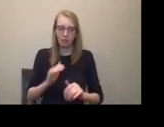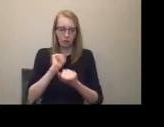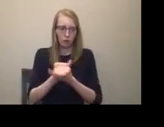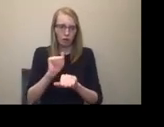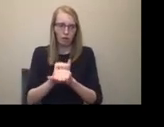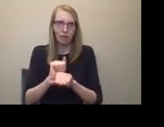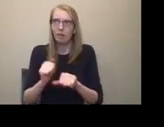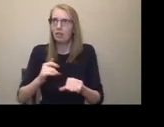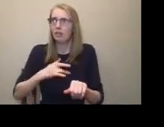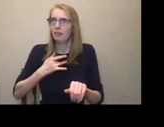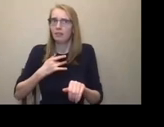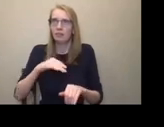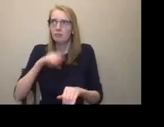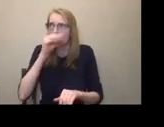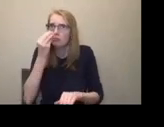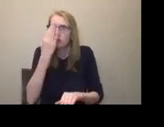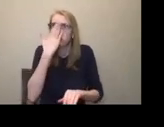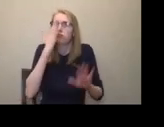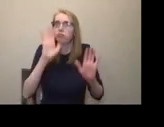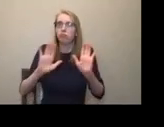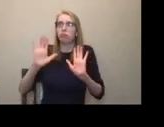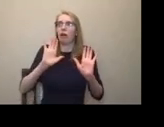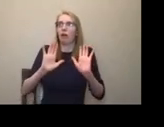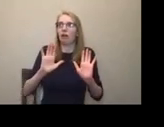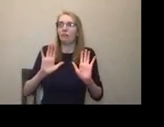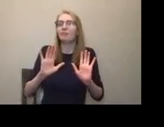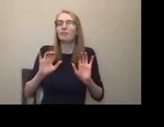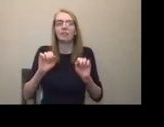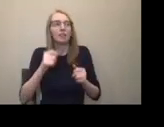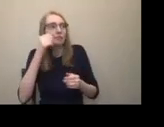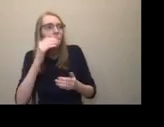that they agreed to them consensually. Okay.